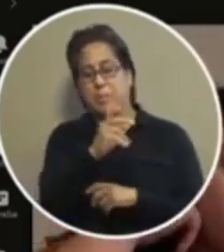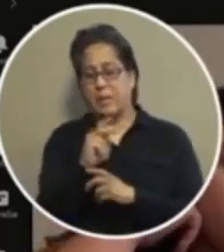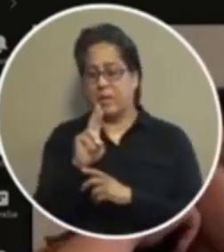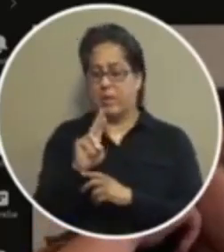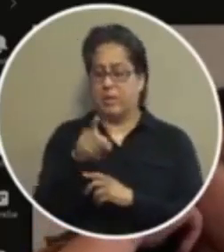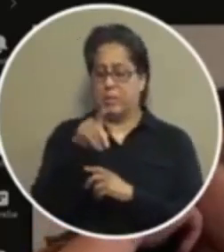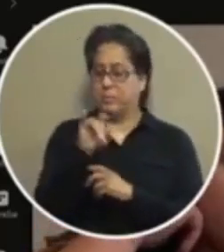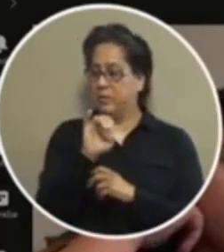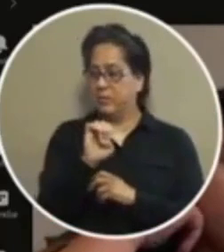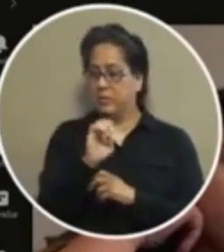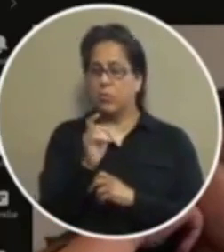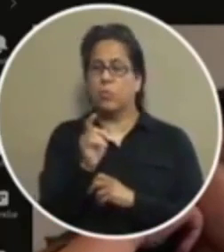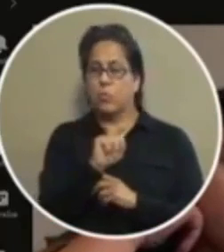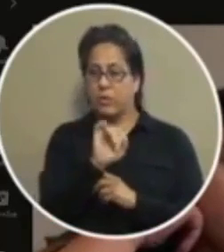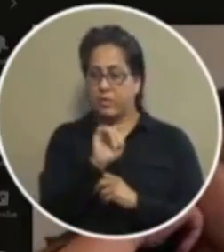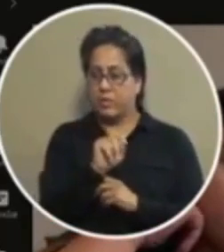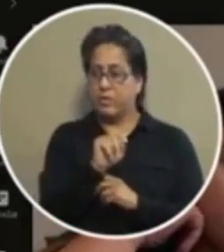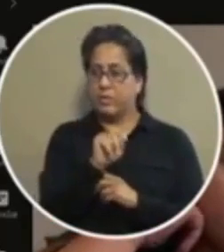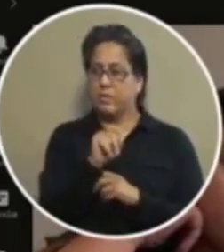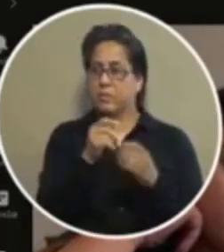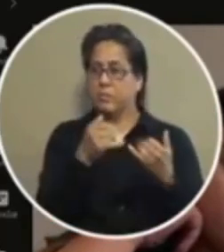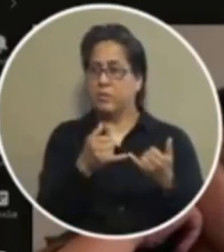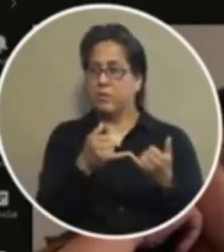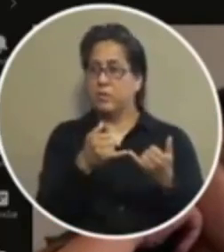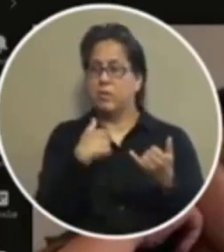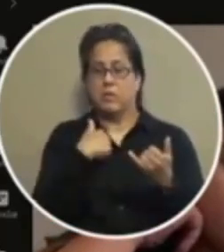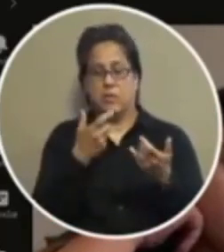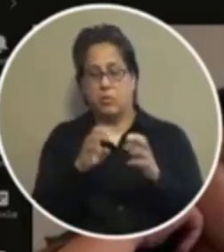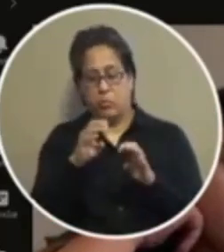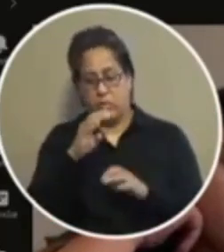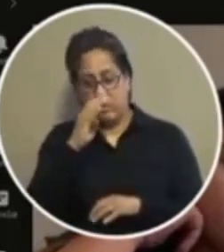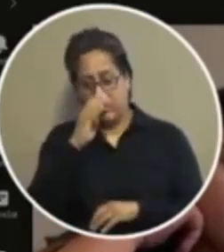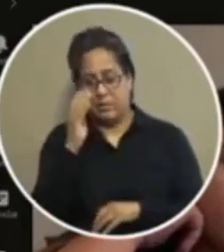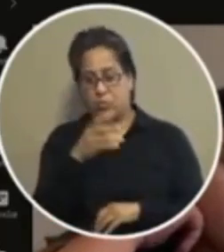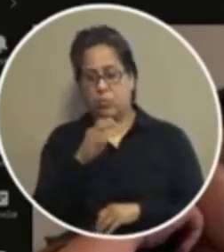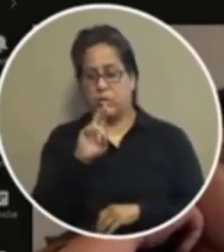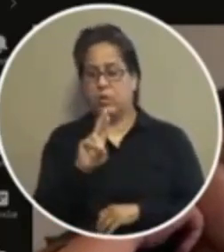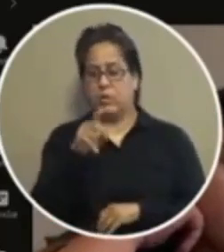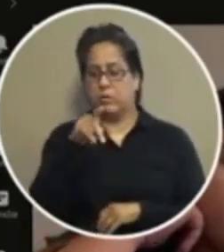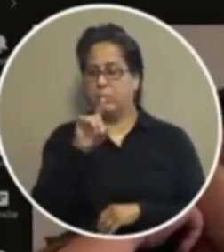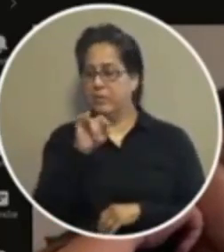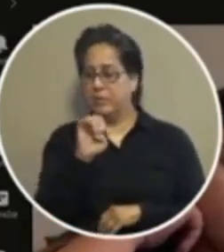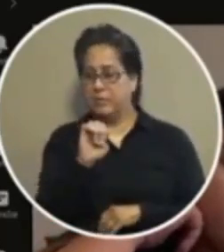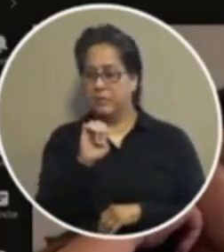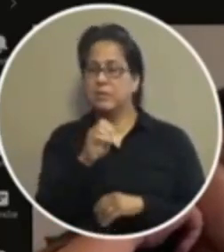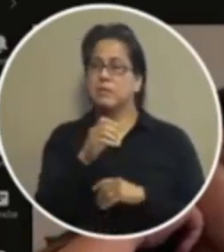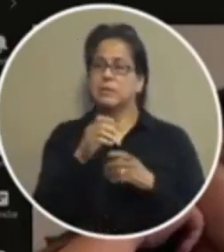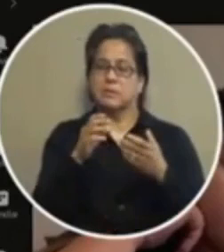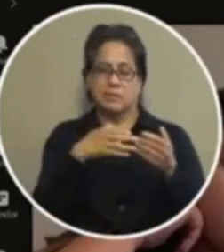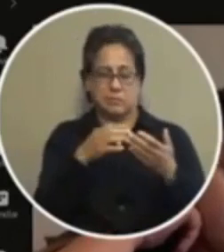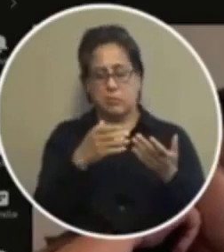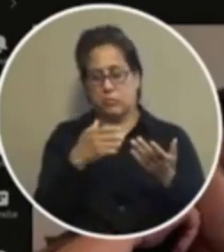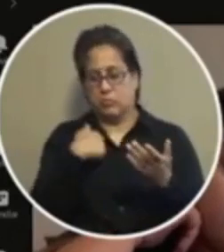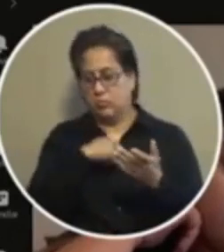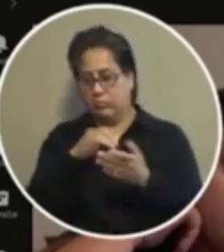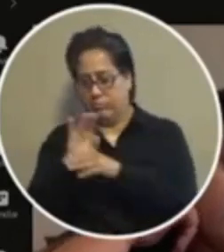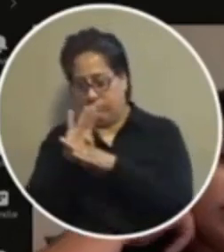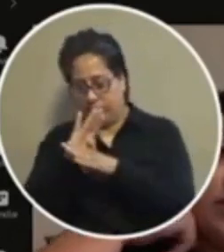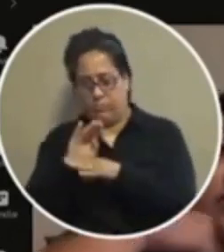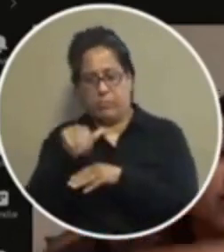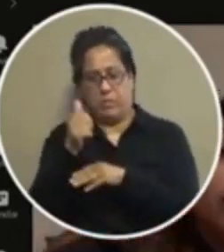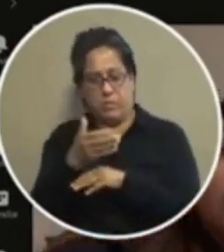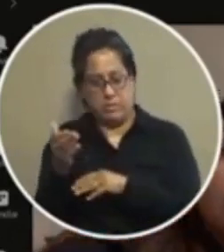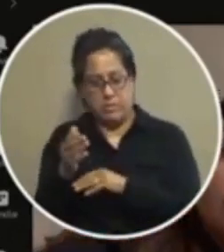on where they were at the present time we didn't want to ignore those updates to the council even though we've been swamped with other things um